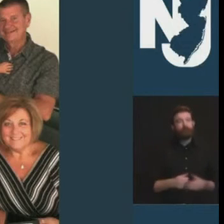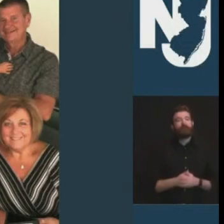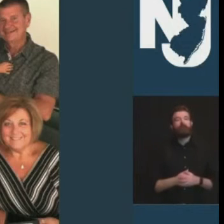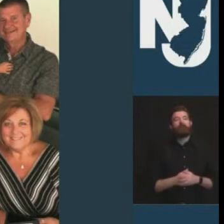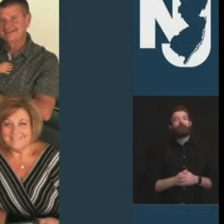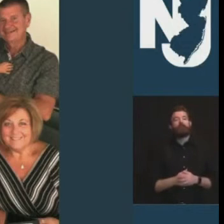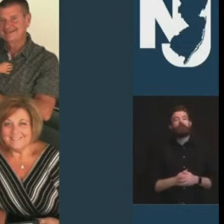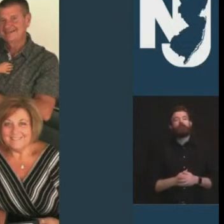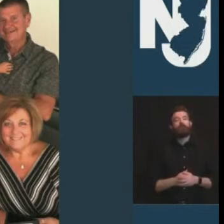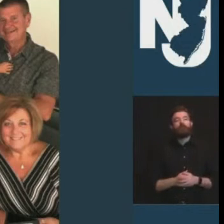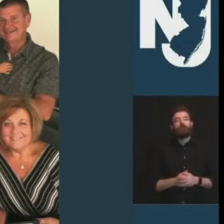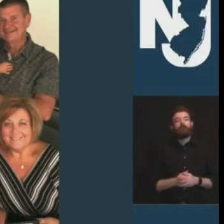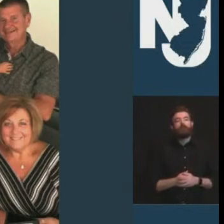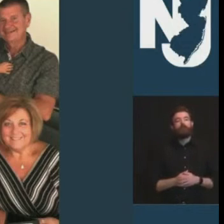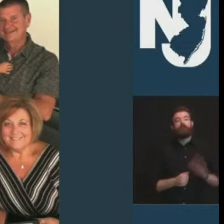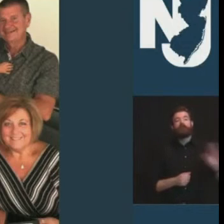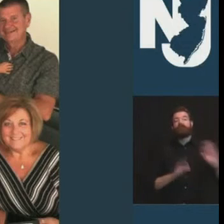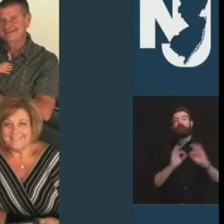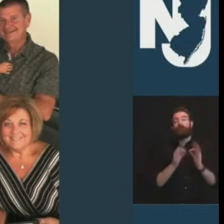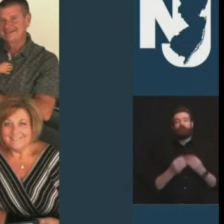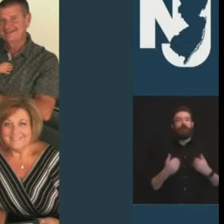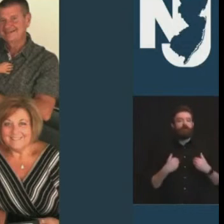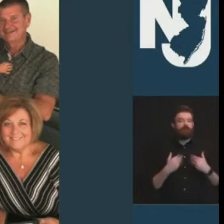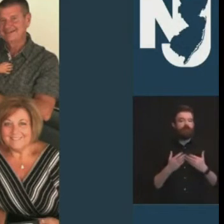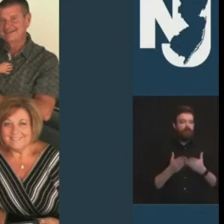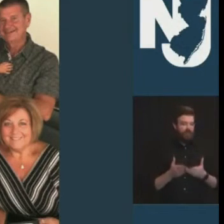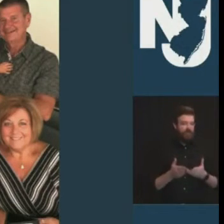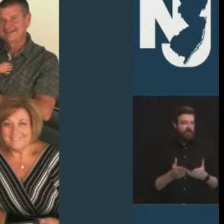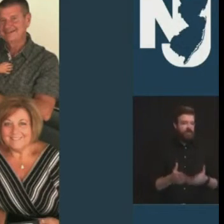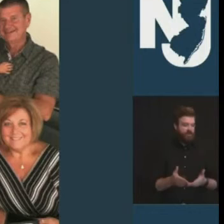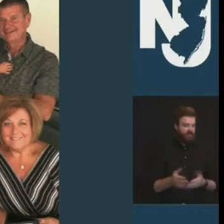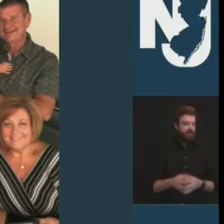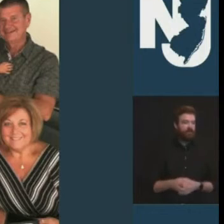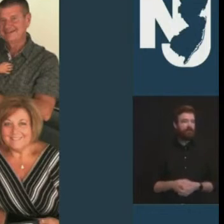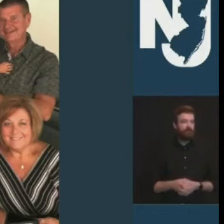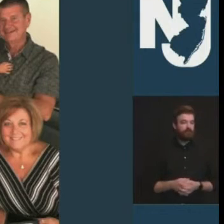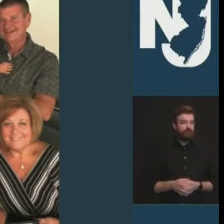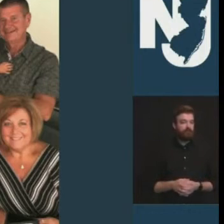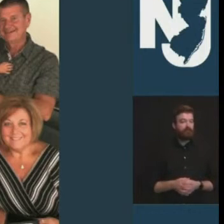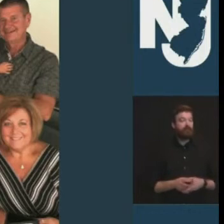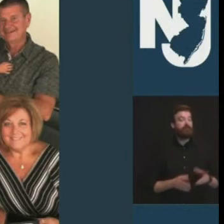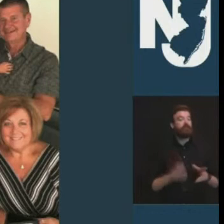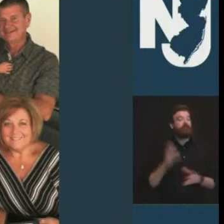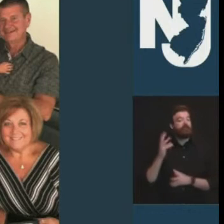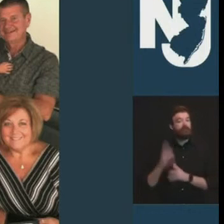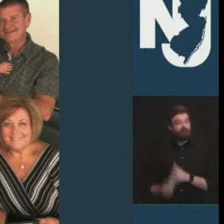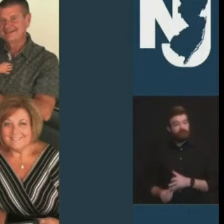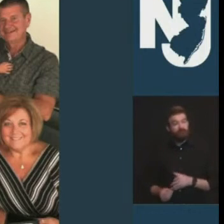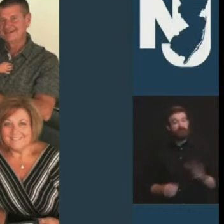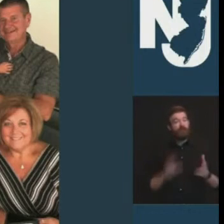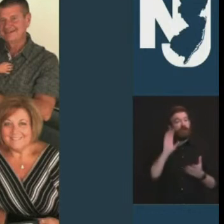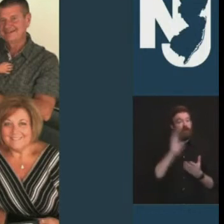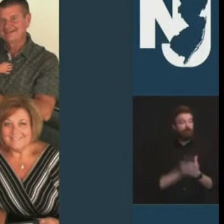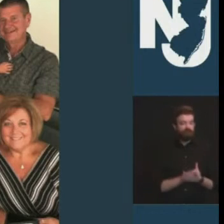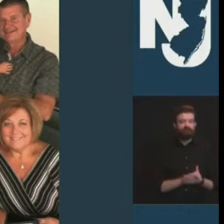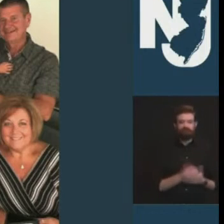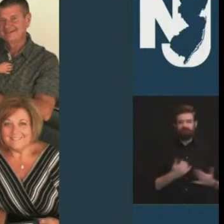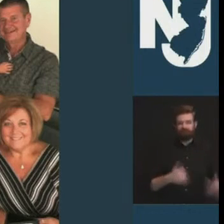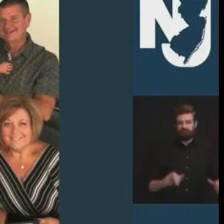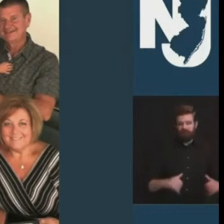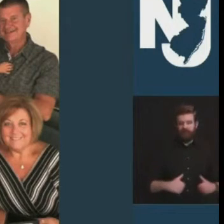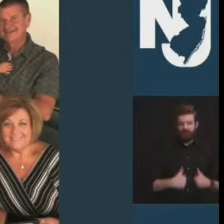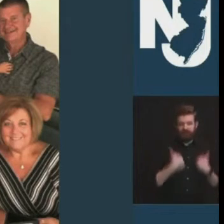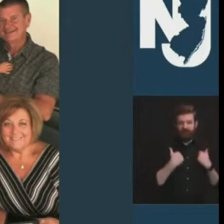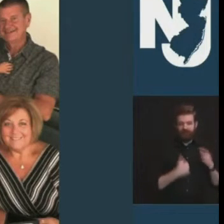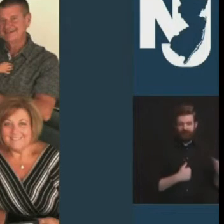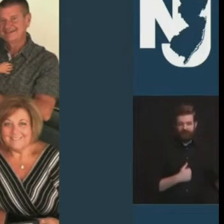four she leaves behind her husband robert with whom i had the great honor of speaking and as you can imagine it's been